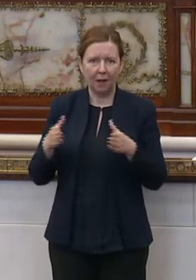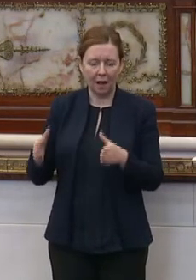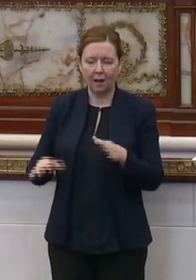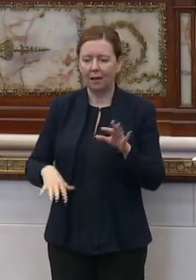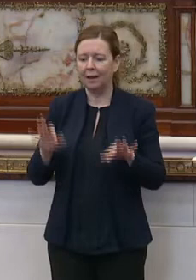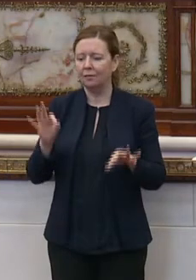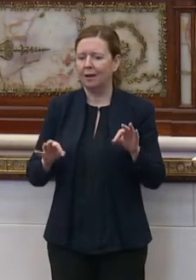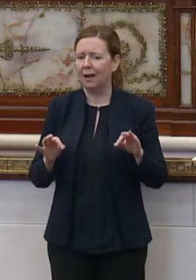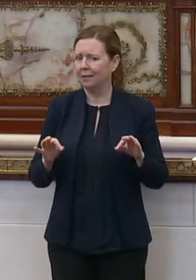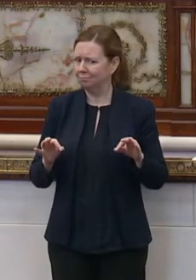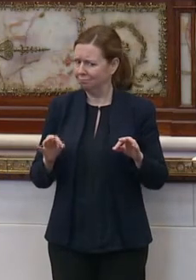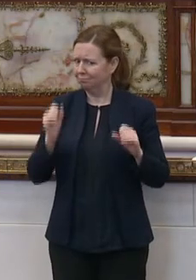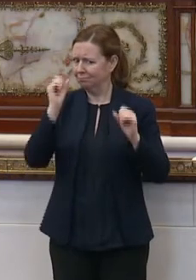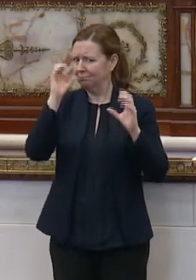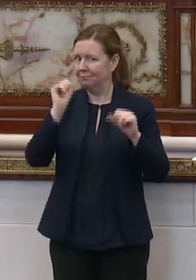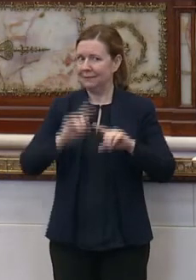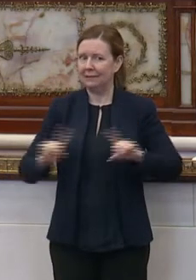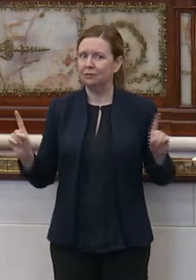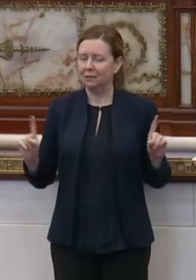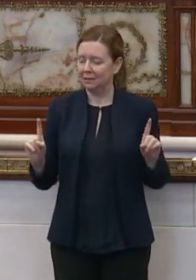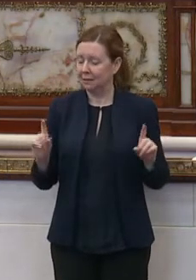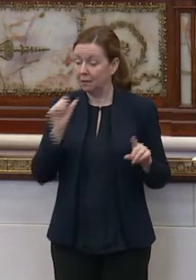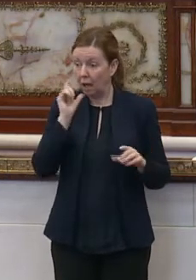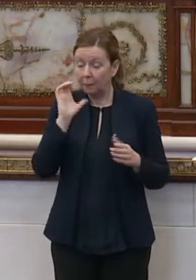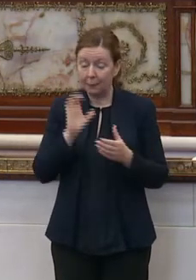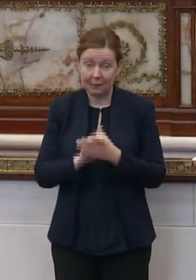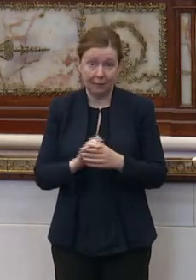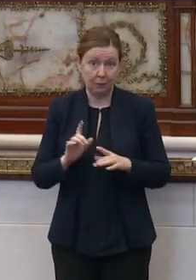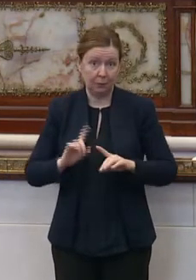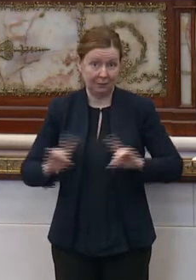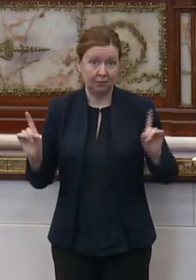find incredible differences, unbelievable differences.